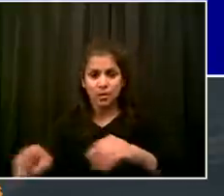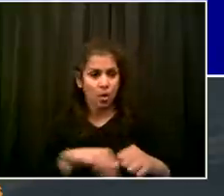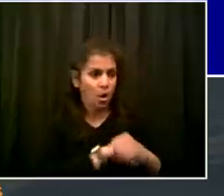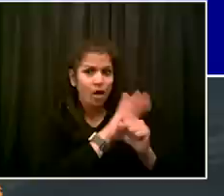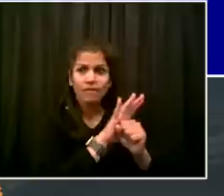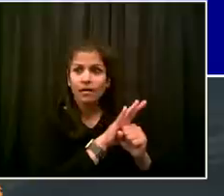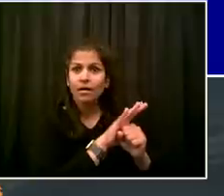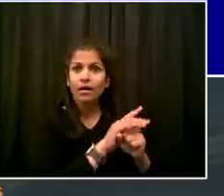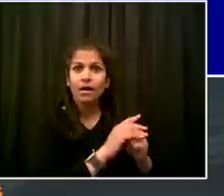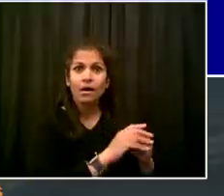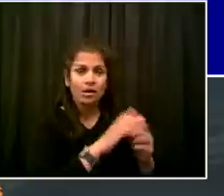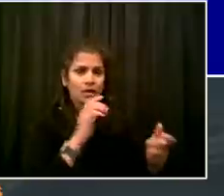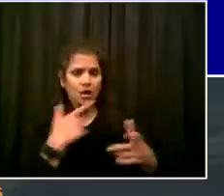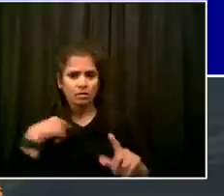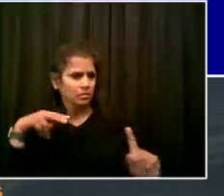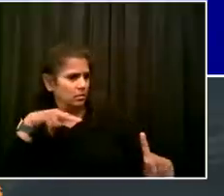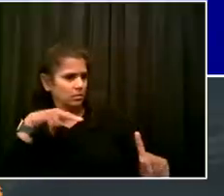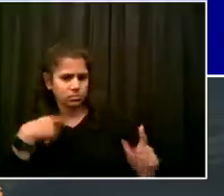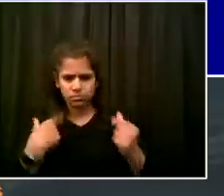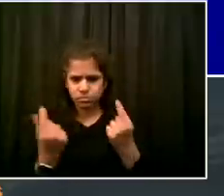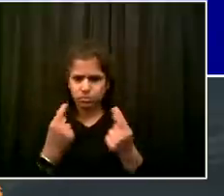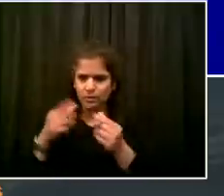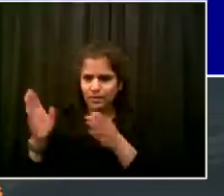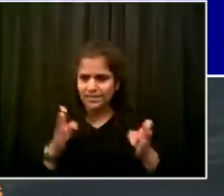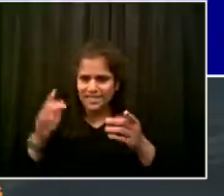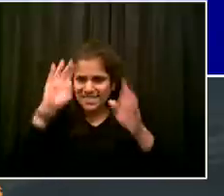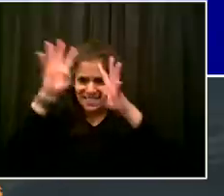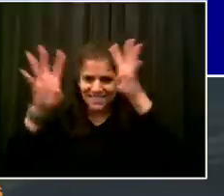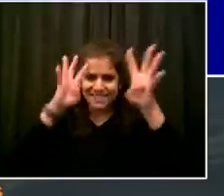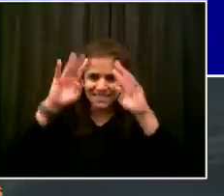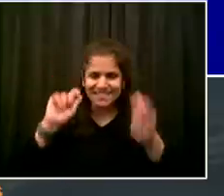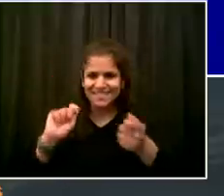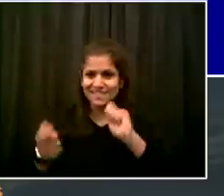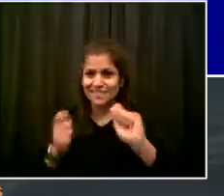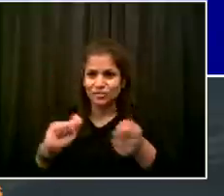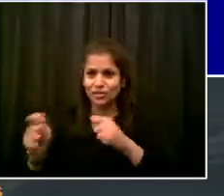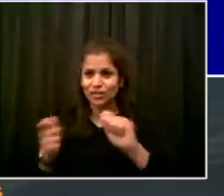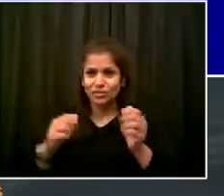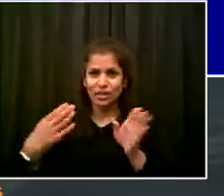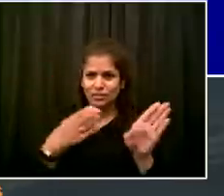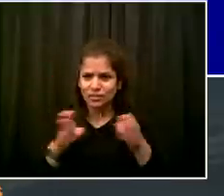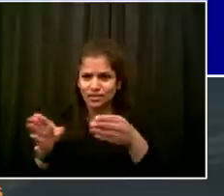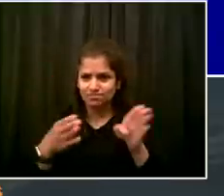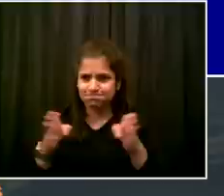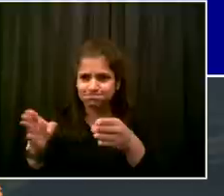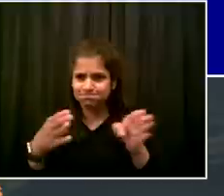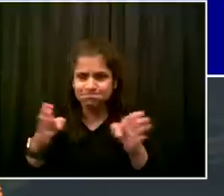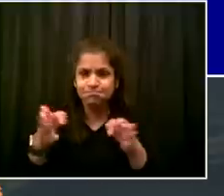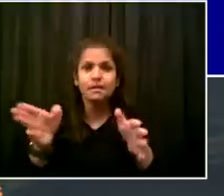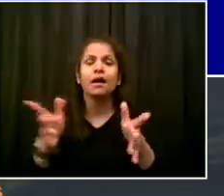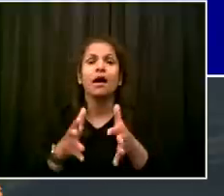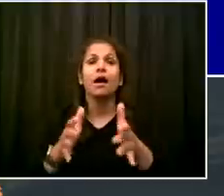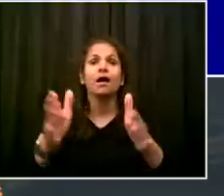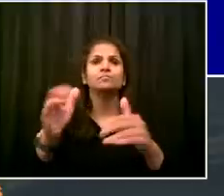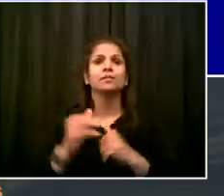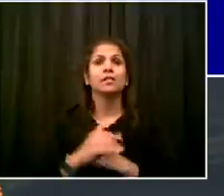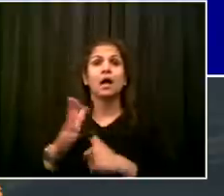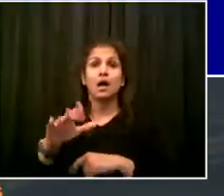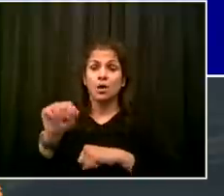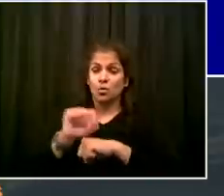about the progress we're seeing in terms of fighting back this disease. And so much of it is because of the work you are all doing.